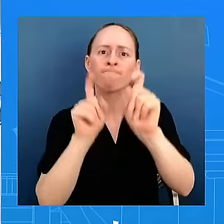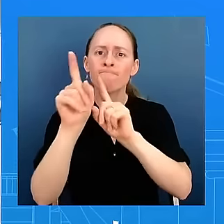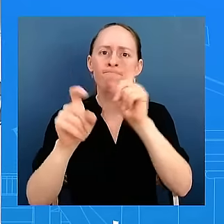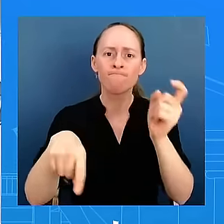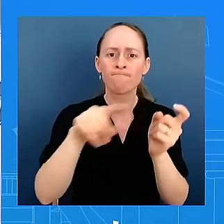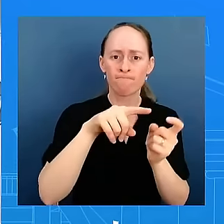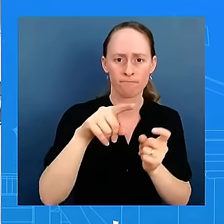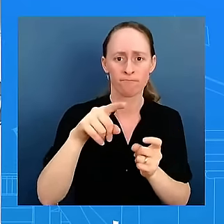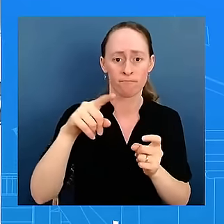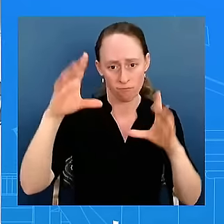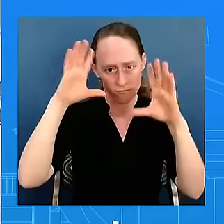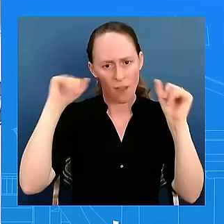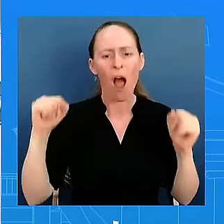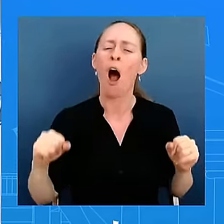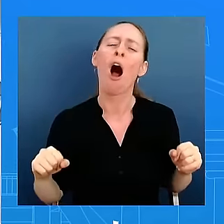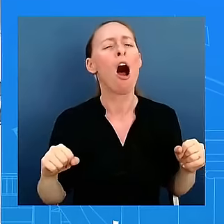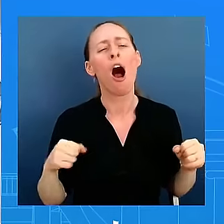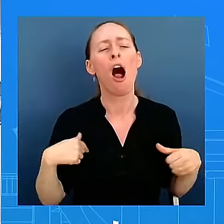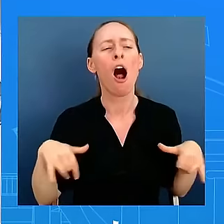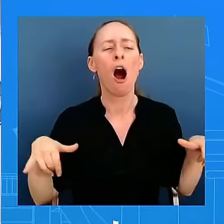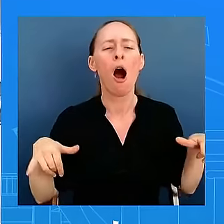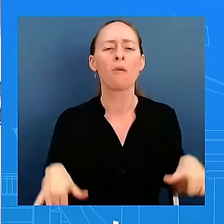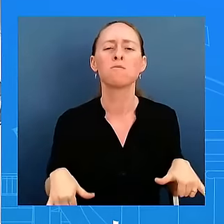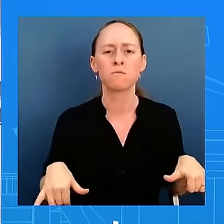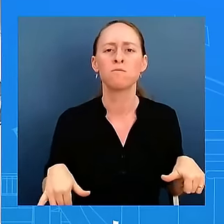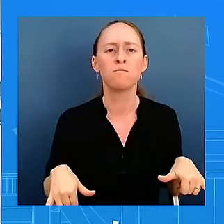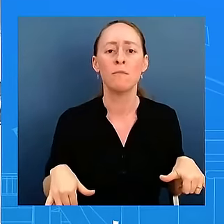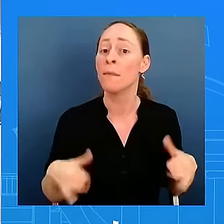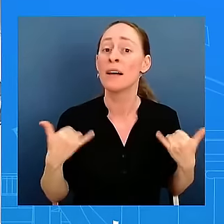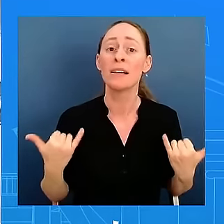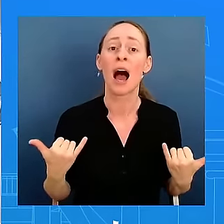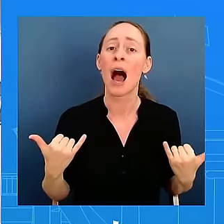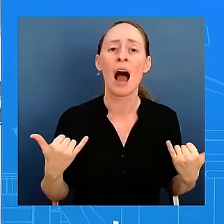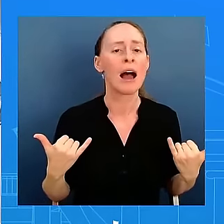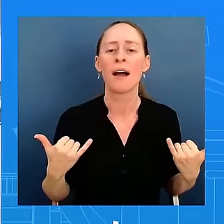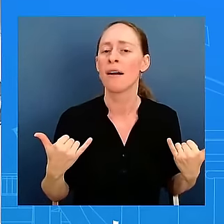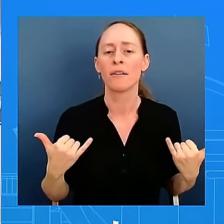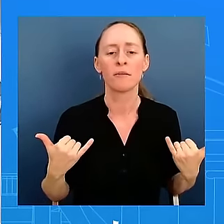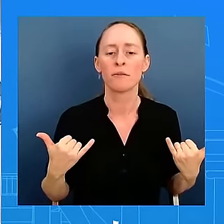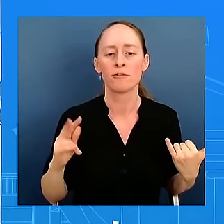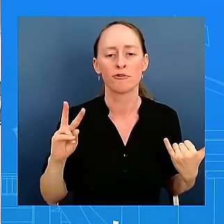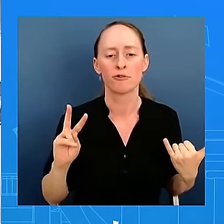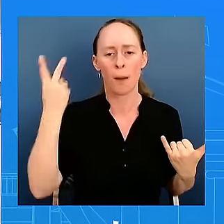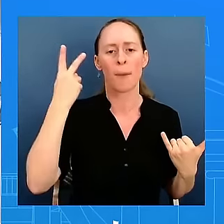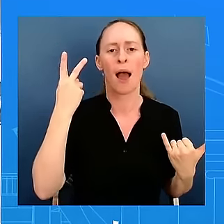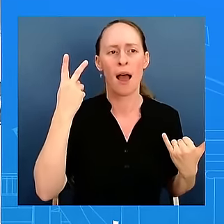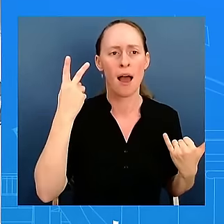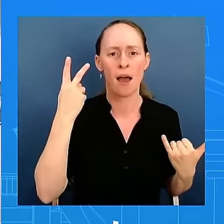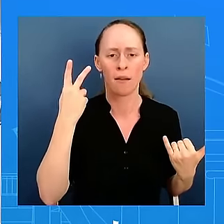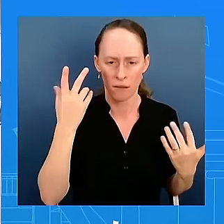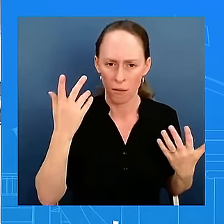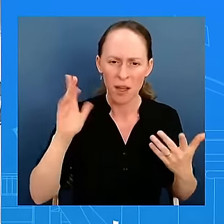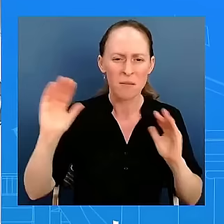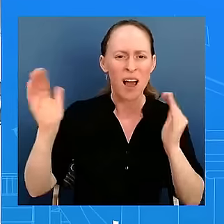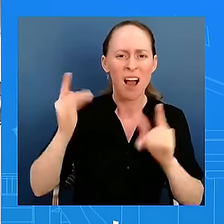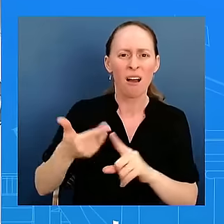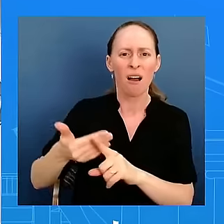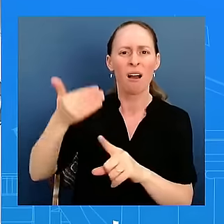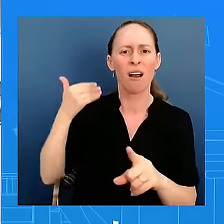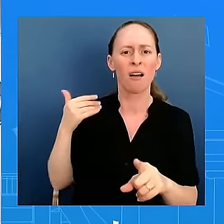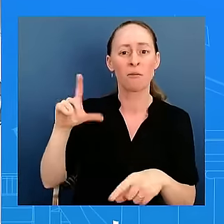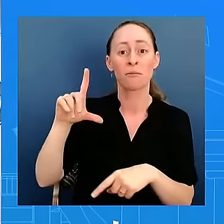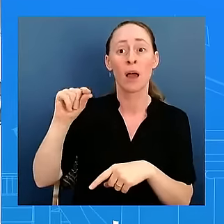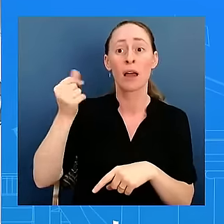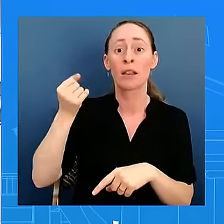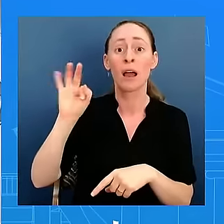i inherited in terms of the economy of foreign policy and domestic division obviously since the presser none of these factors have changed so i think it's a fair